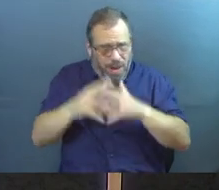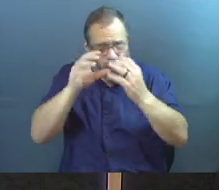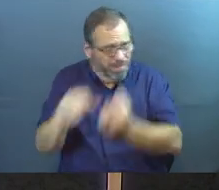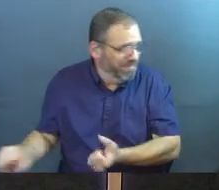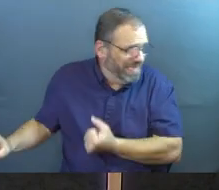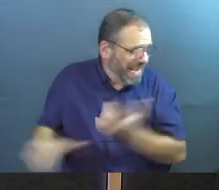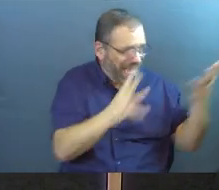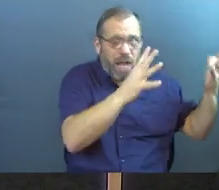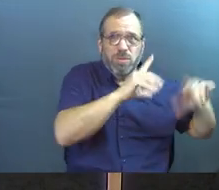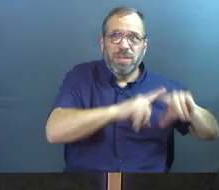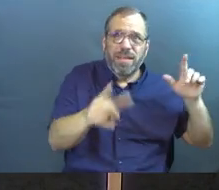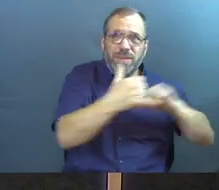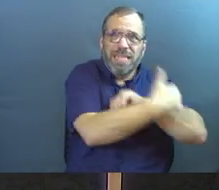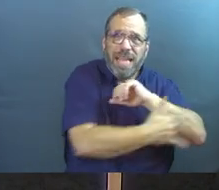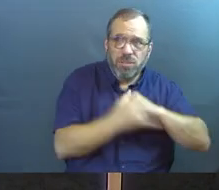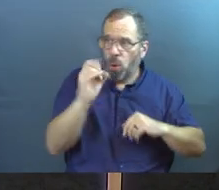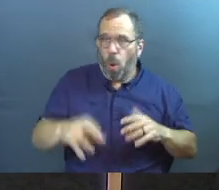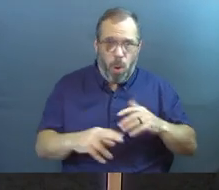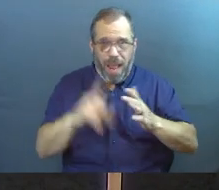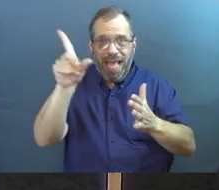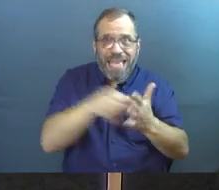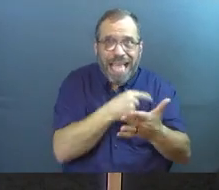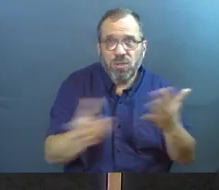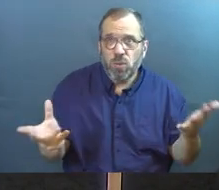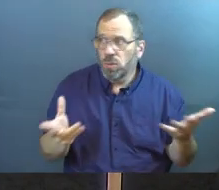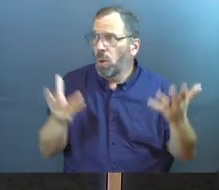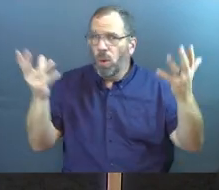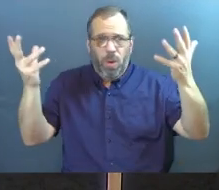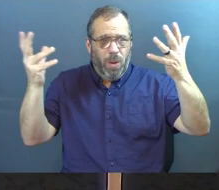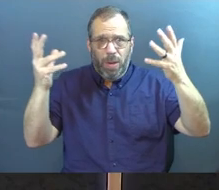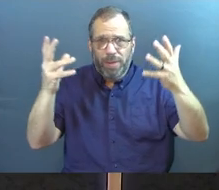in, or we will be canceled out.